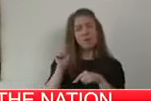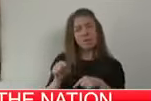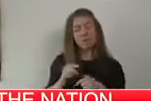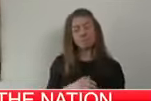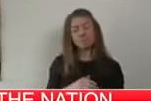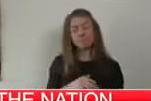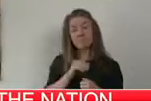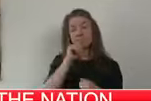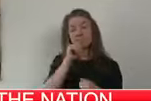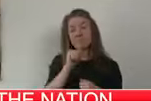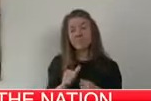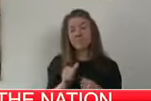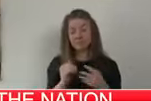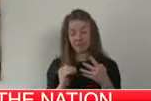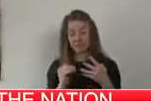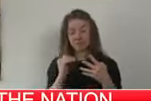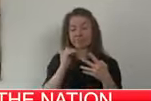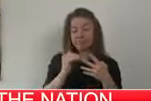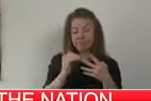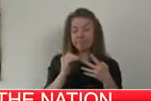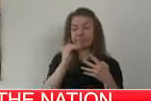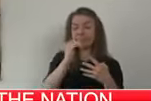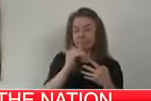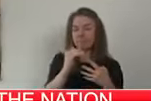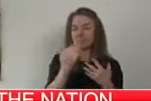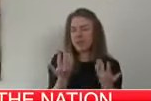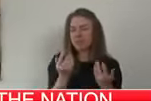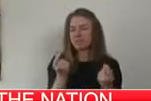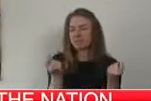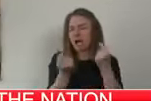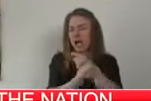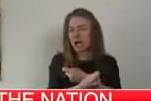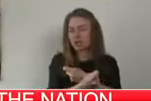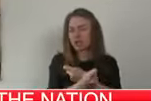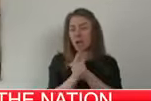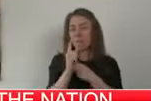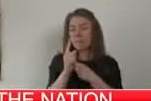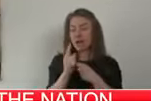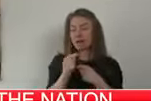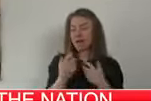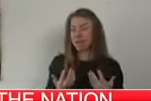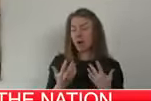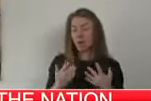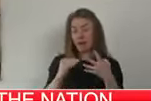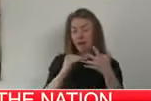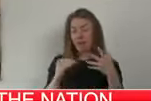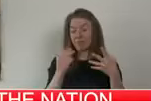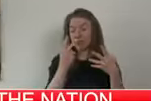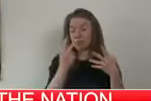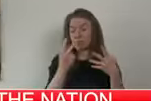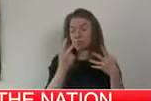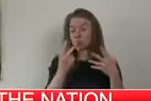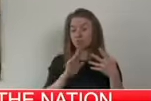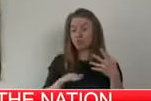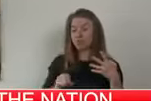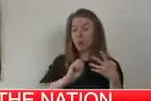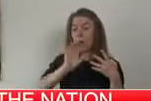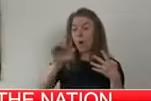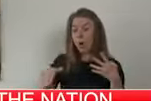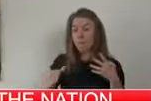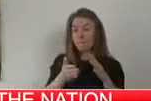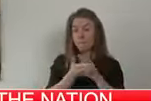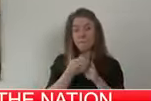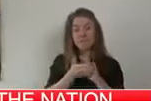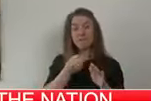change if we move into higher Alert Levels. But sending children home at this stage doesn't necessarily reduce